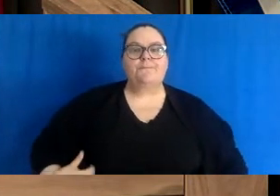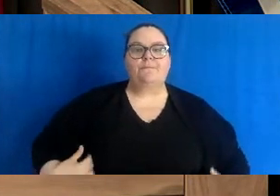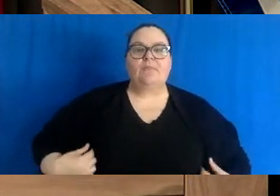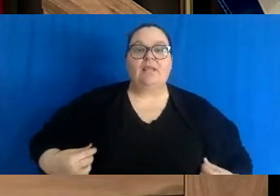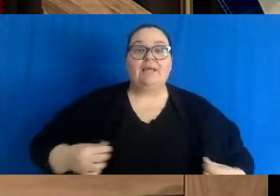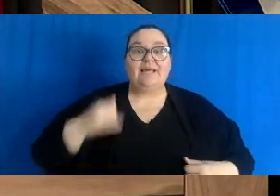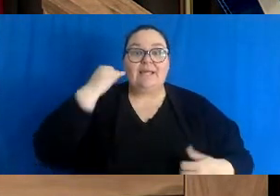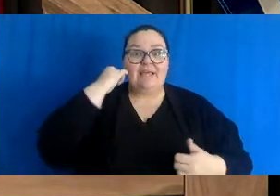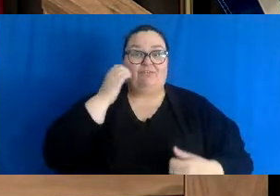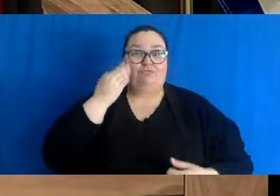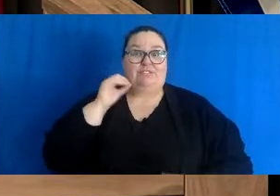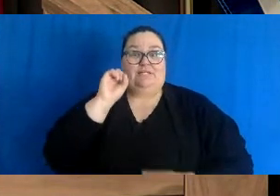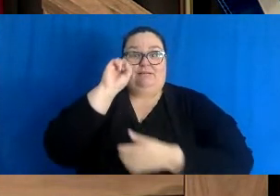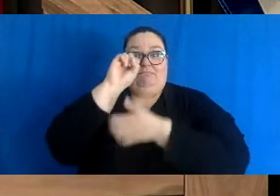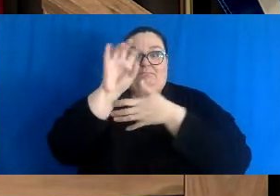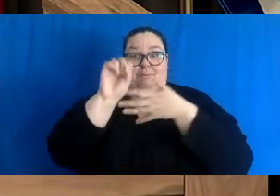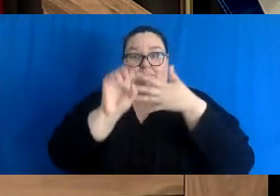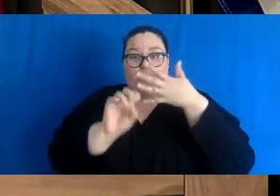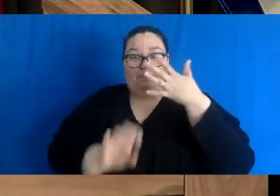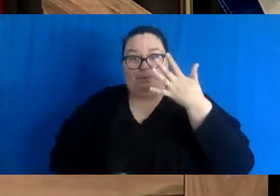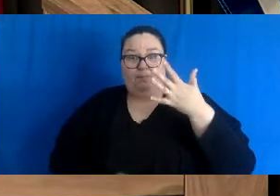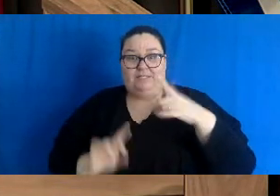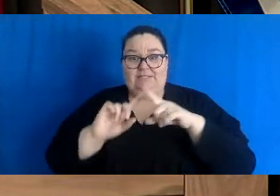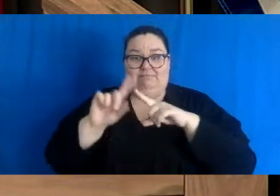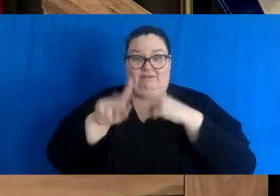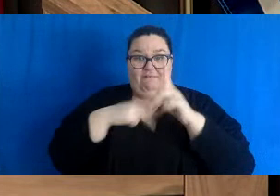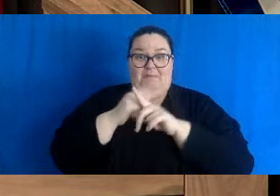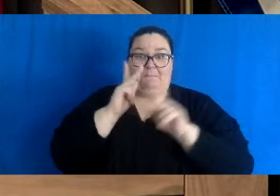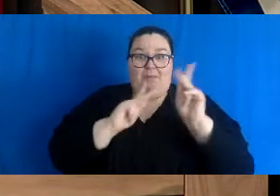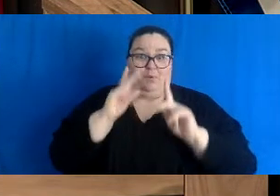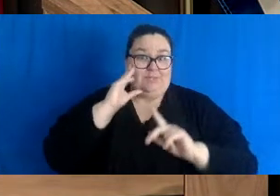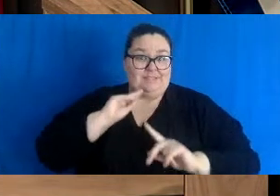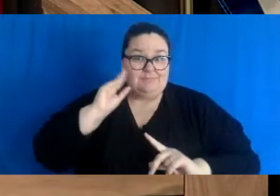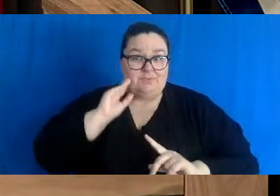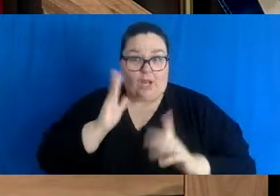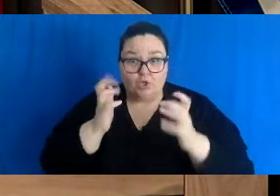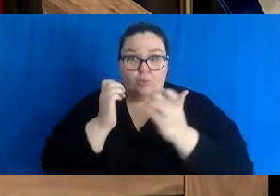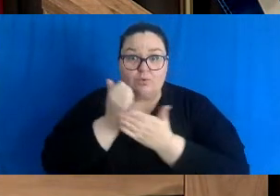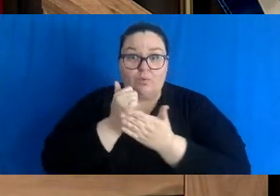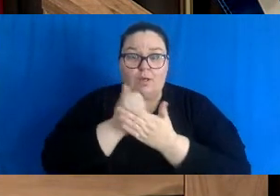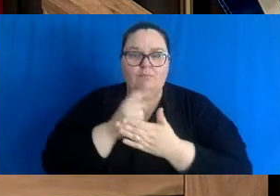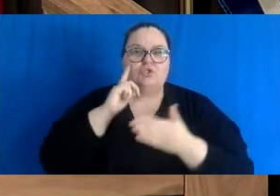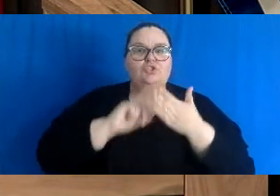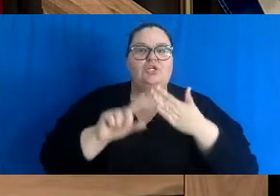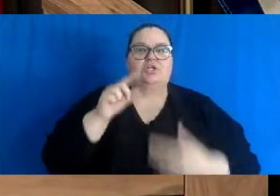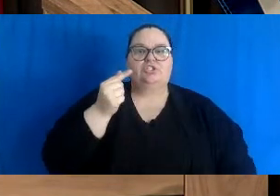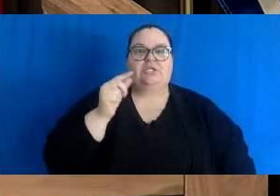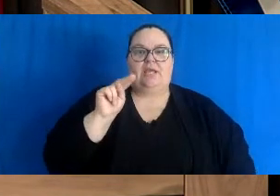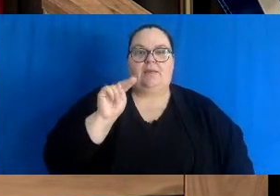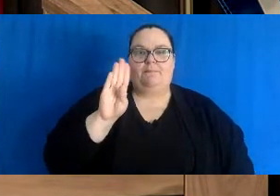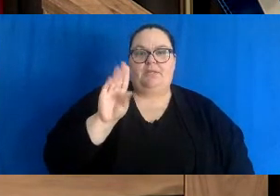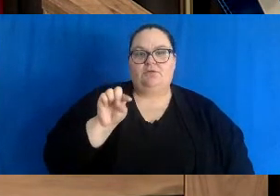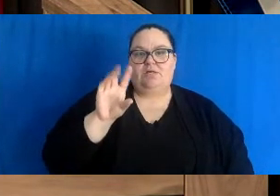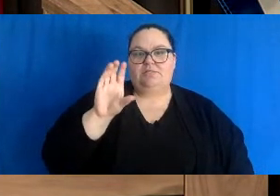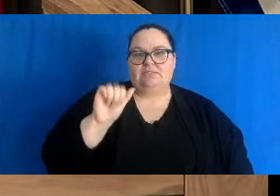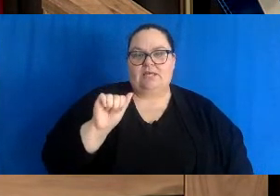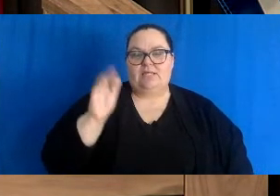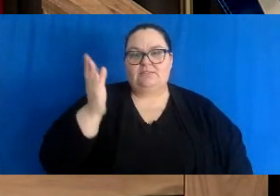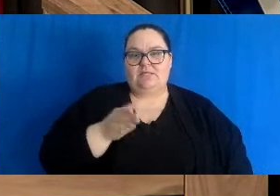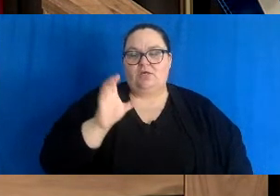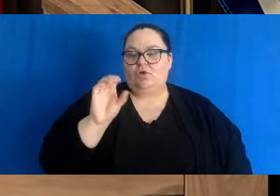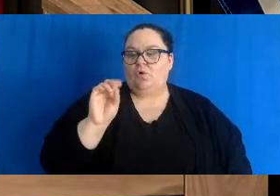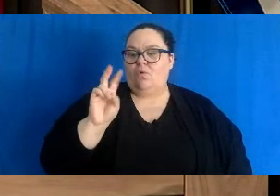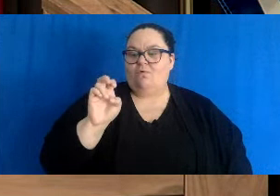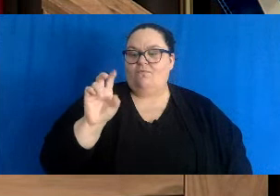these categories if you fall into any of these categories and are interested in helping out visit gnb.ca slash COVID critical